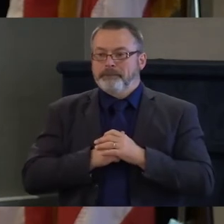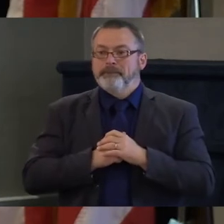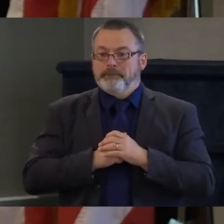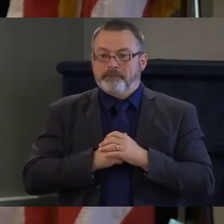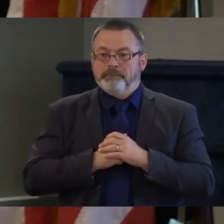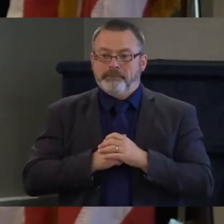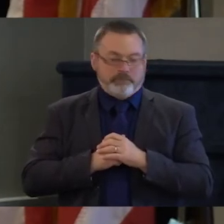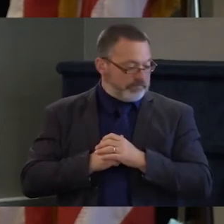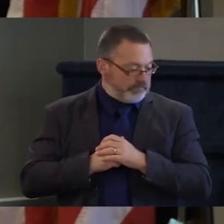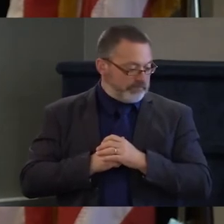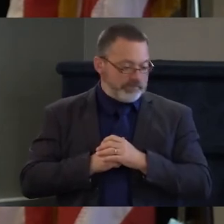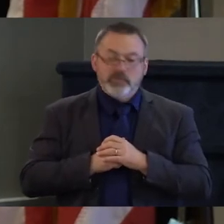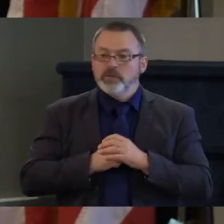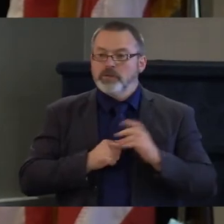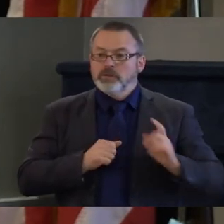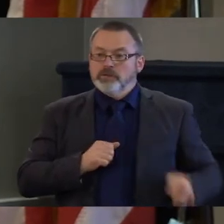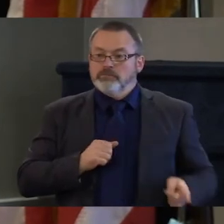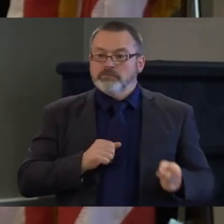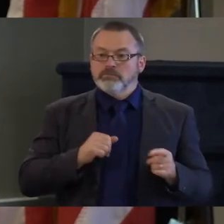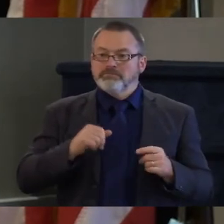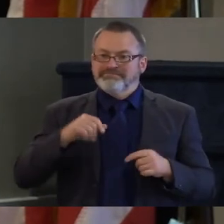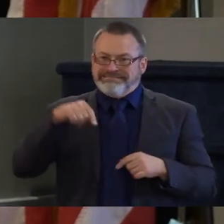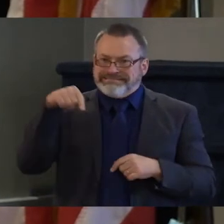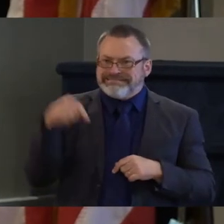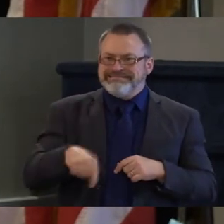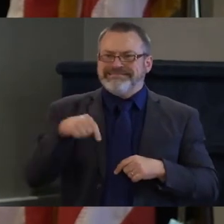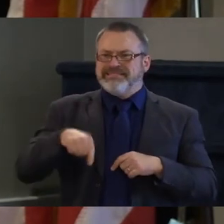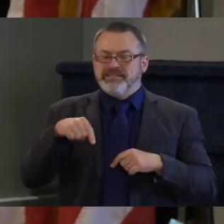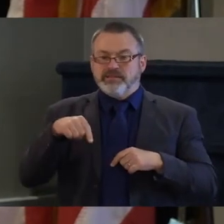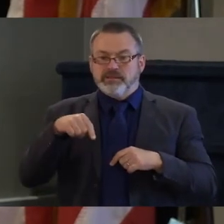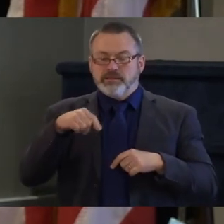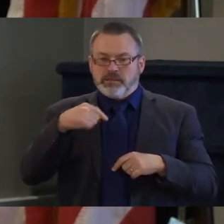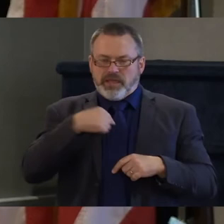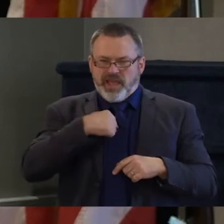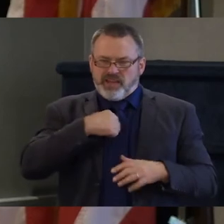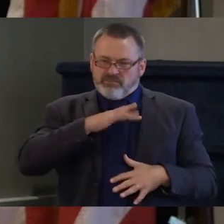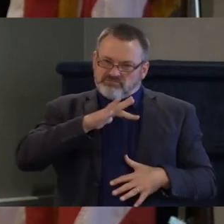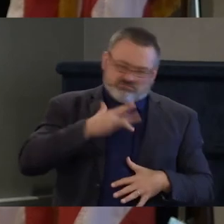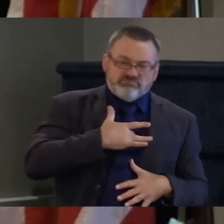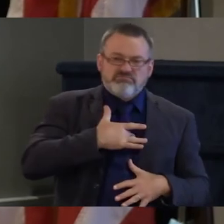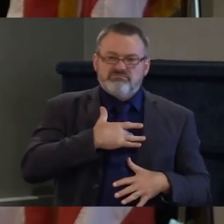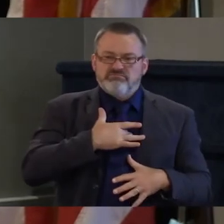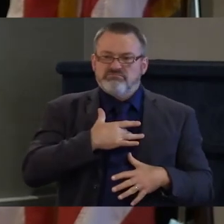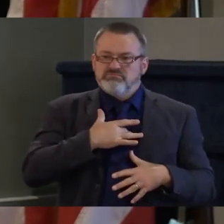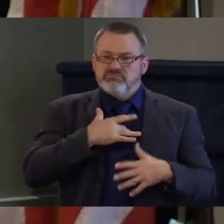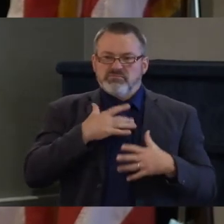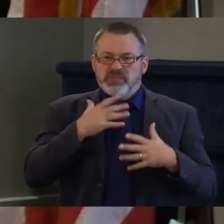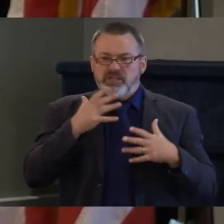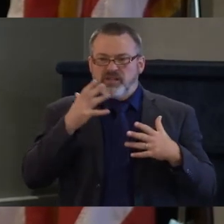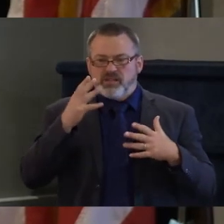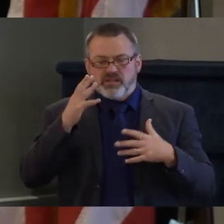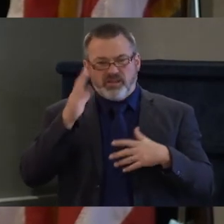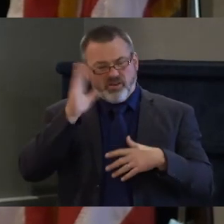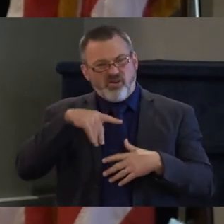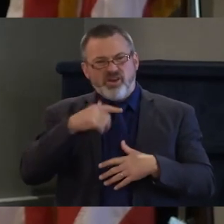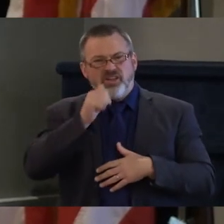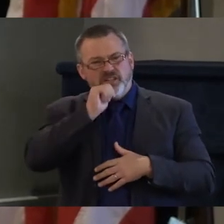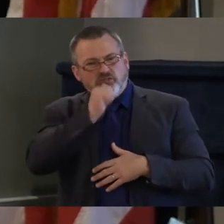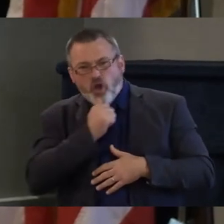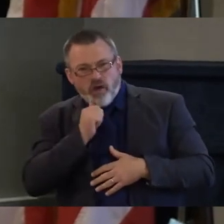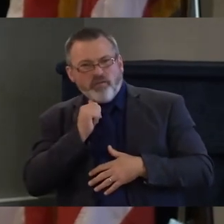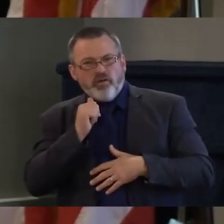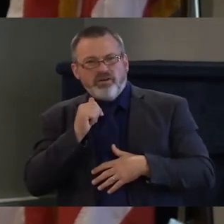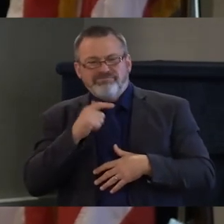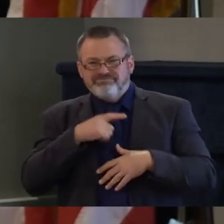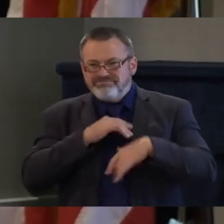this topic is so important to me because i see the suffering i see it all the time as i travel around the